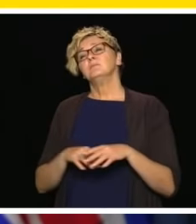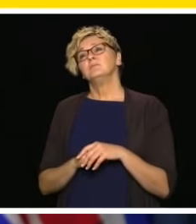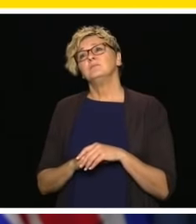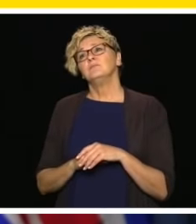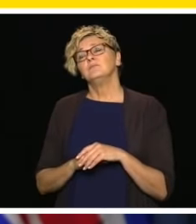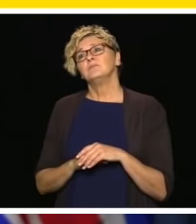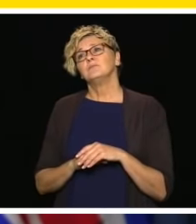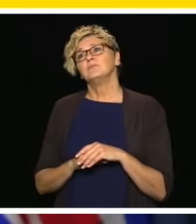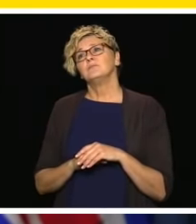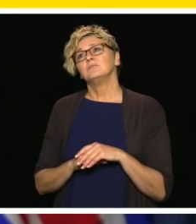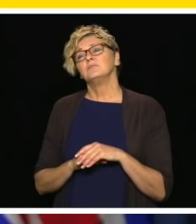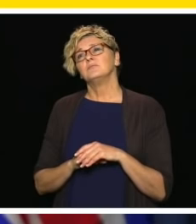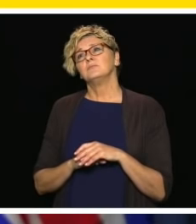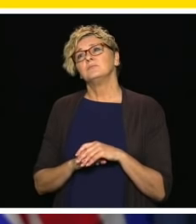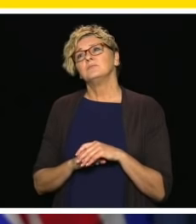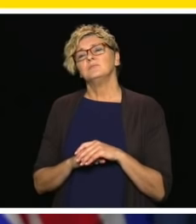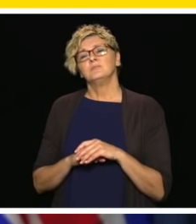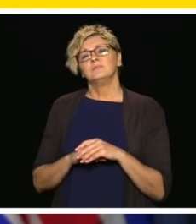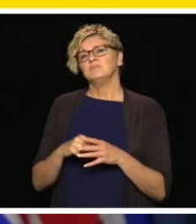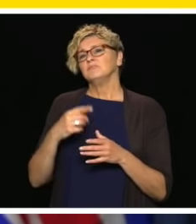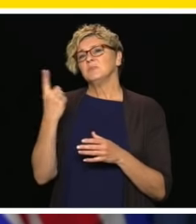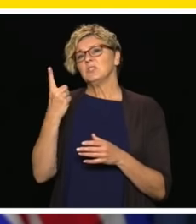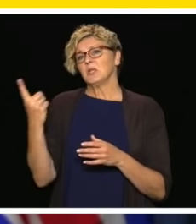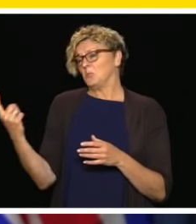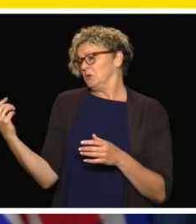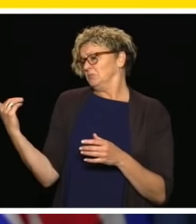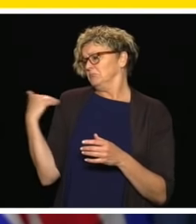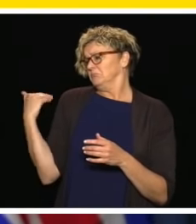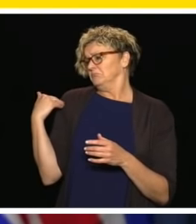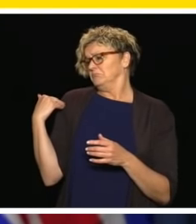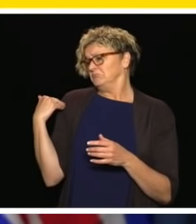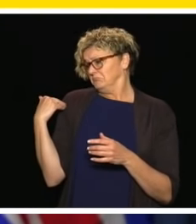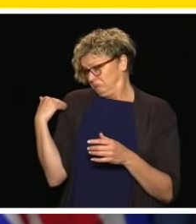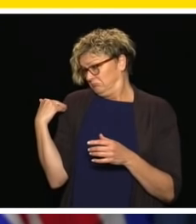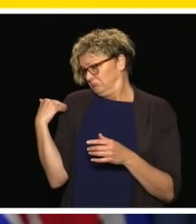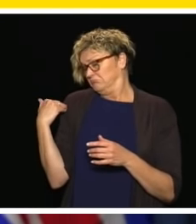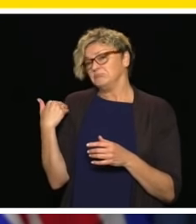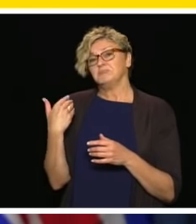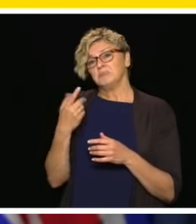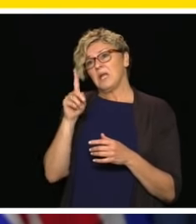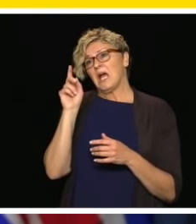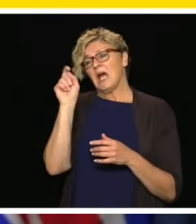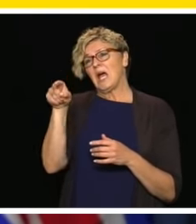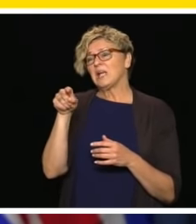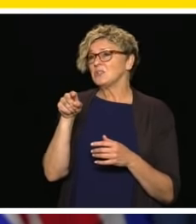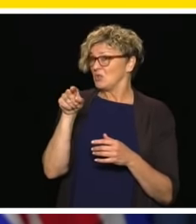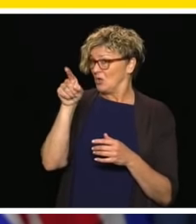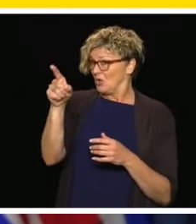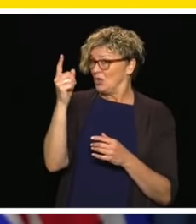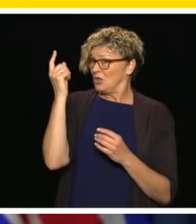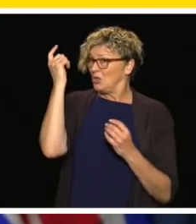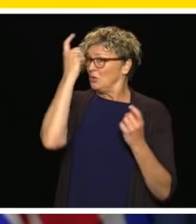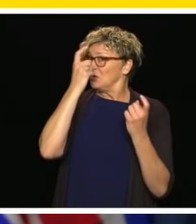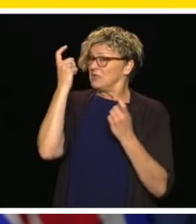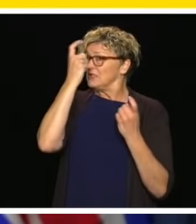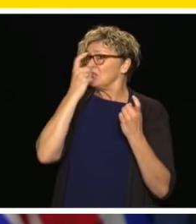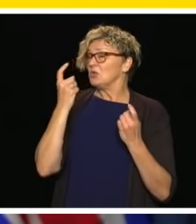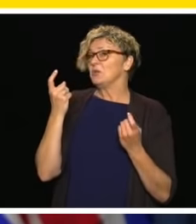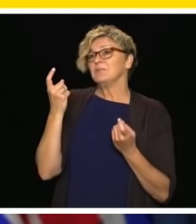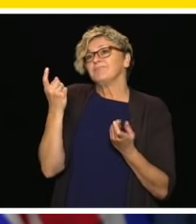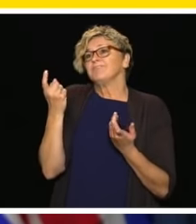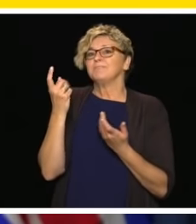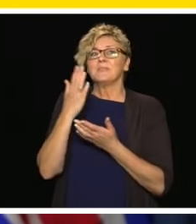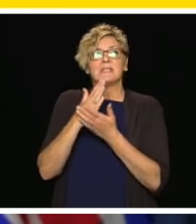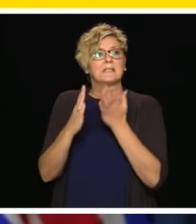I've had a request. Are you at all considering some form of compensation or gift for kids